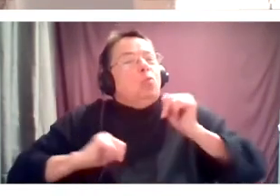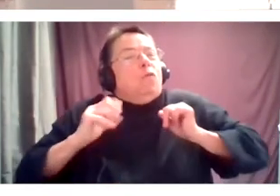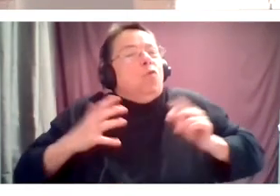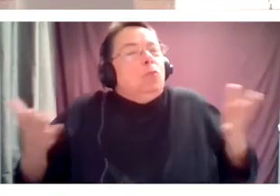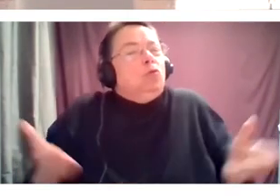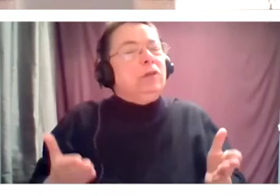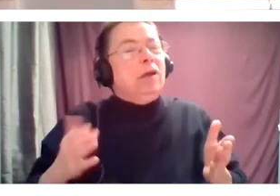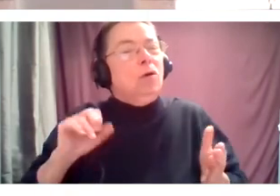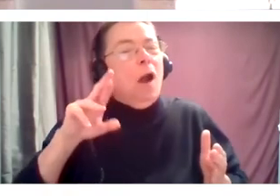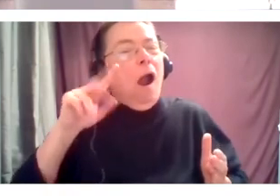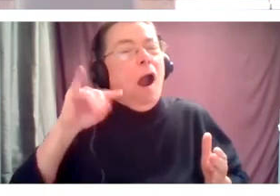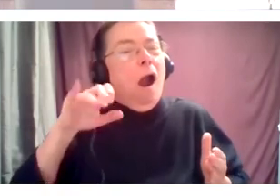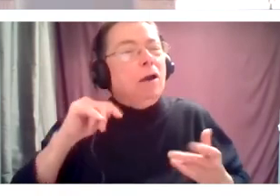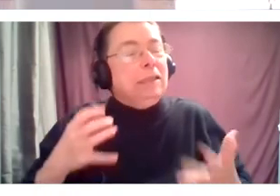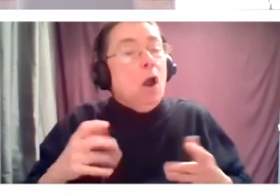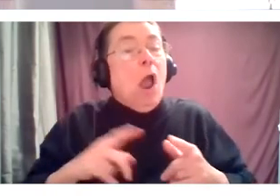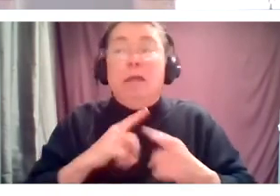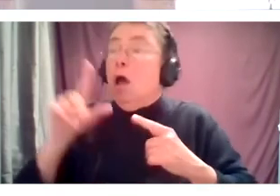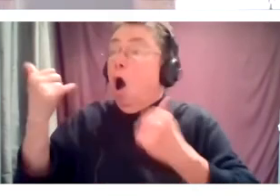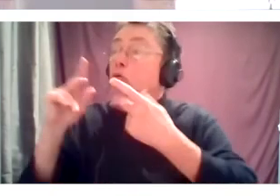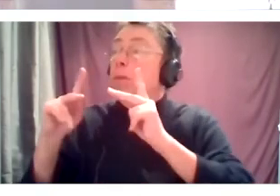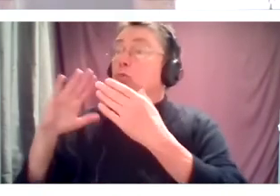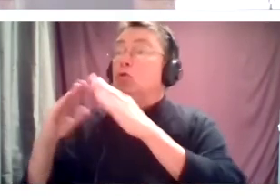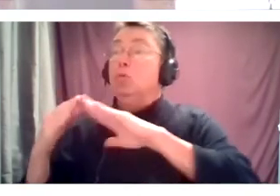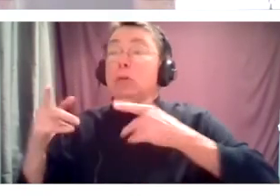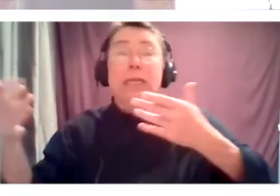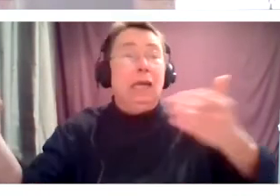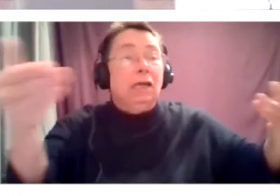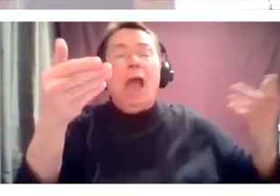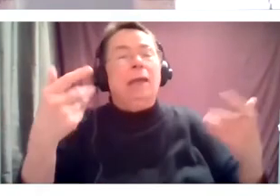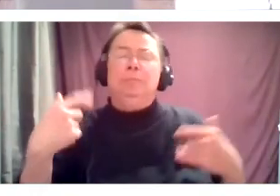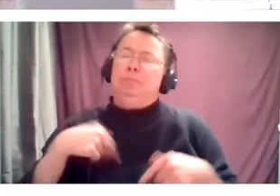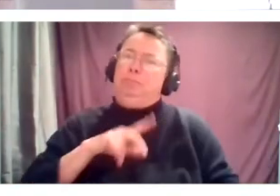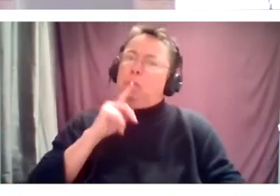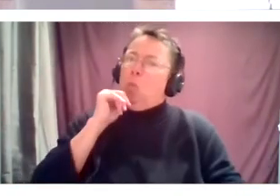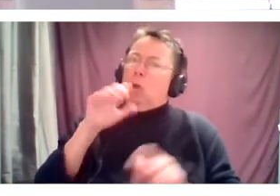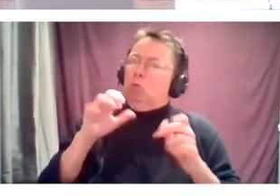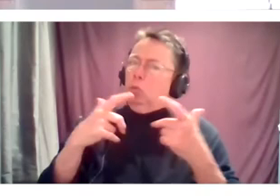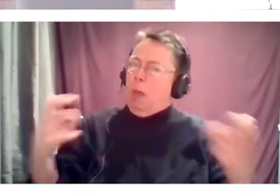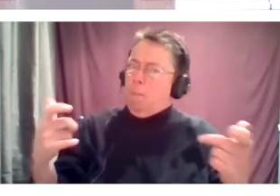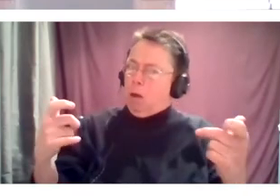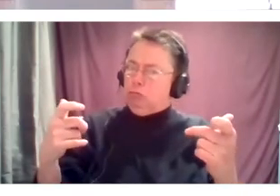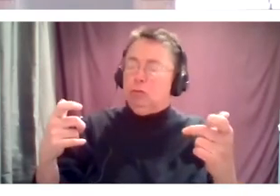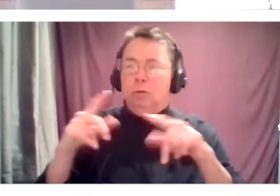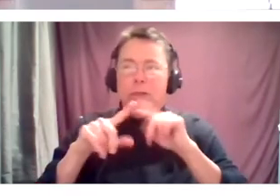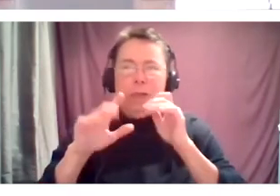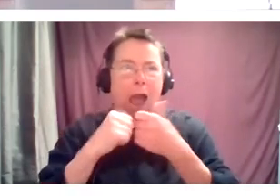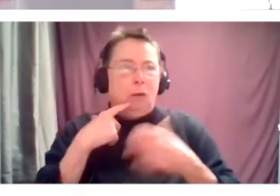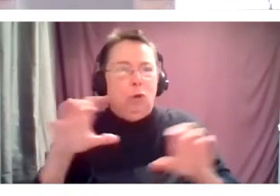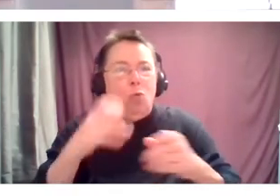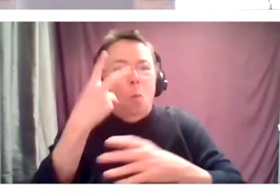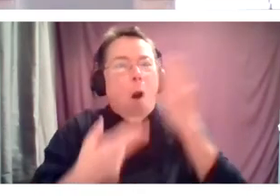as pulling from other communities, which is something that we don't, we don't do a lot of here. So, so how do we do both of those things? How do we hold those things?